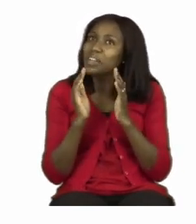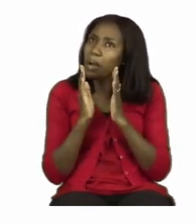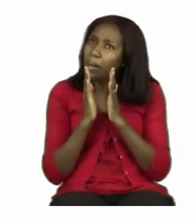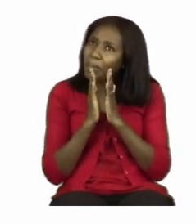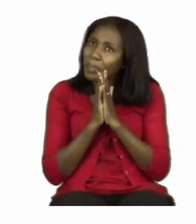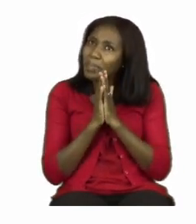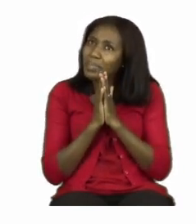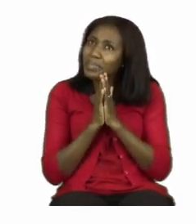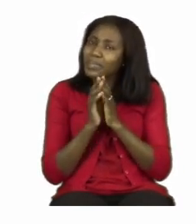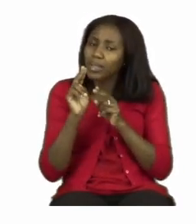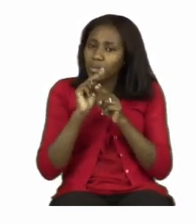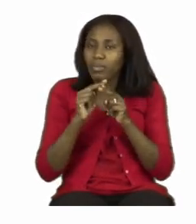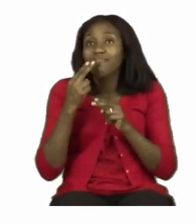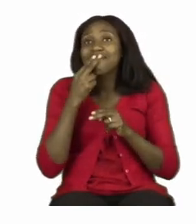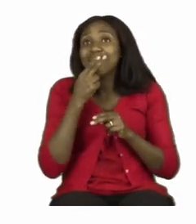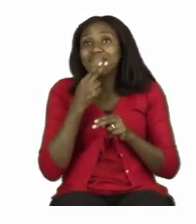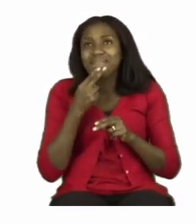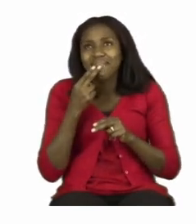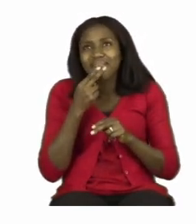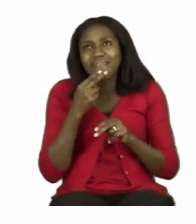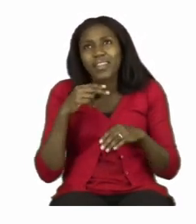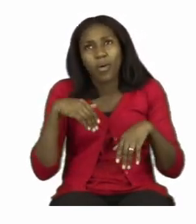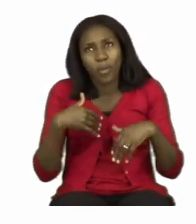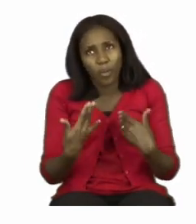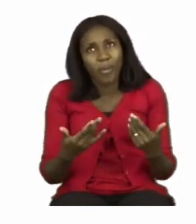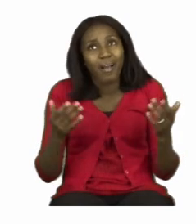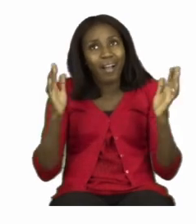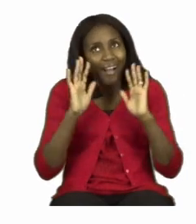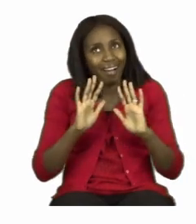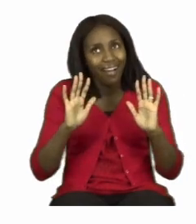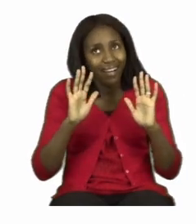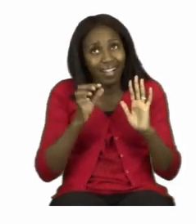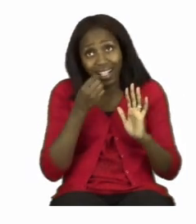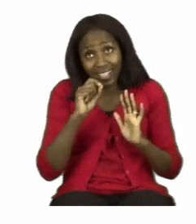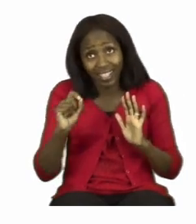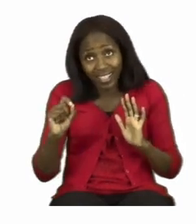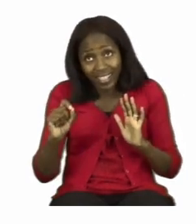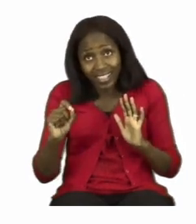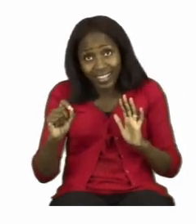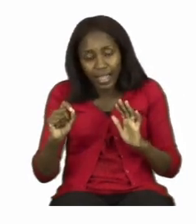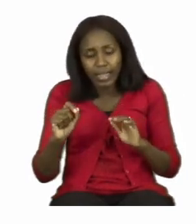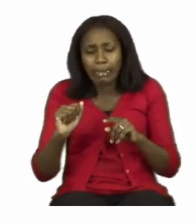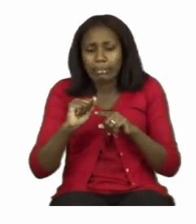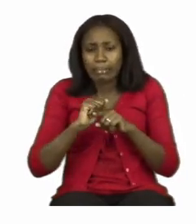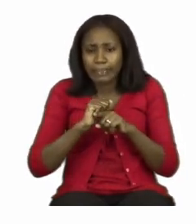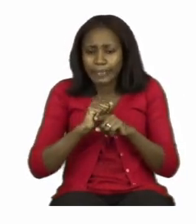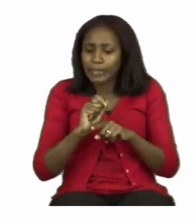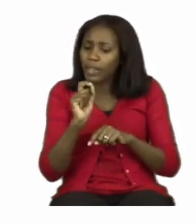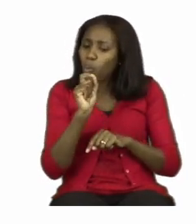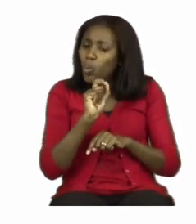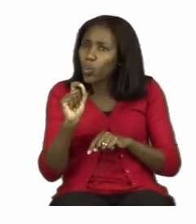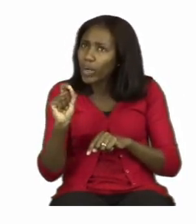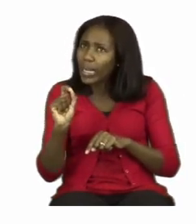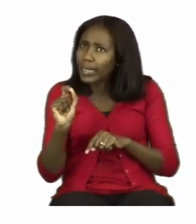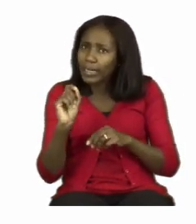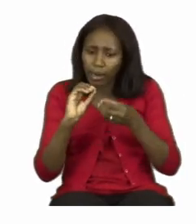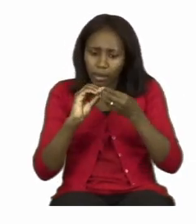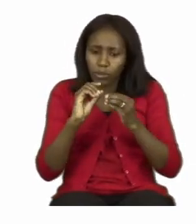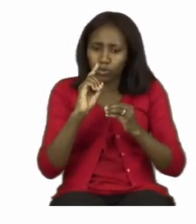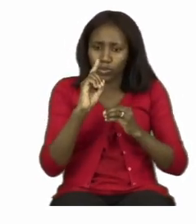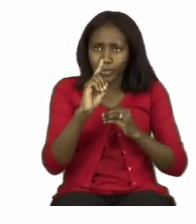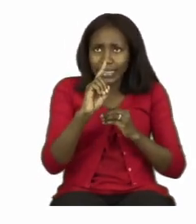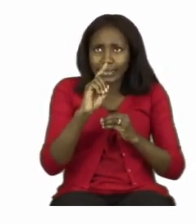pencil or your color and you and I are going to try and trace the numbers.